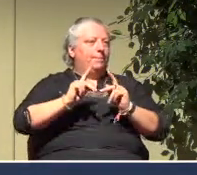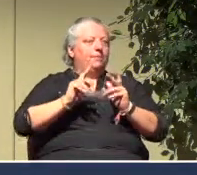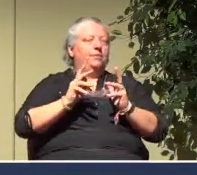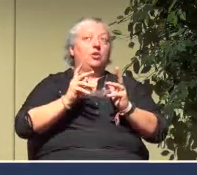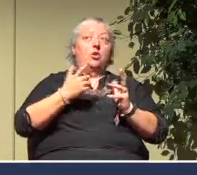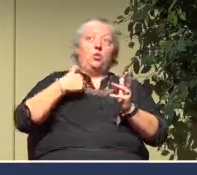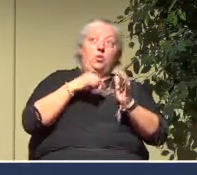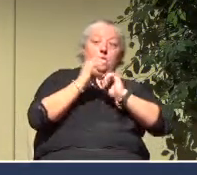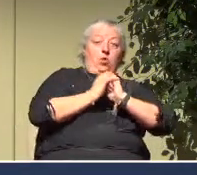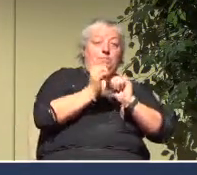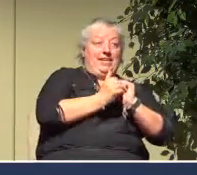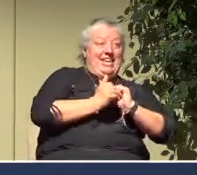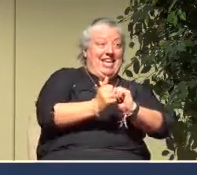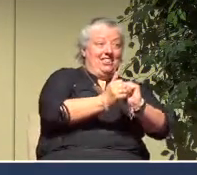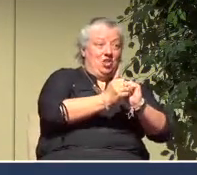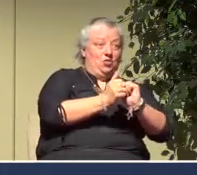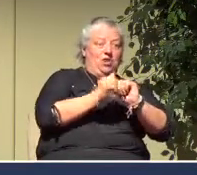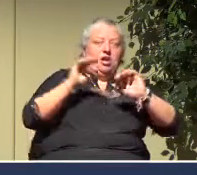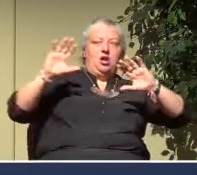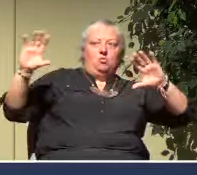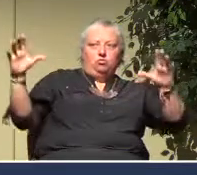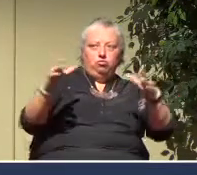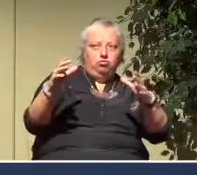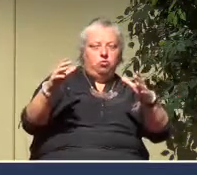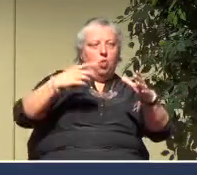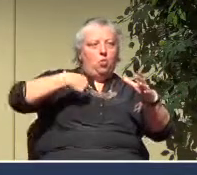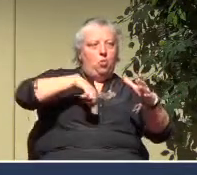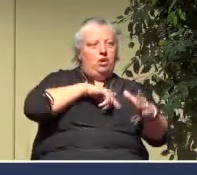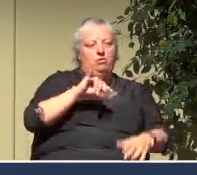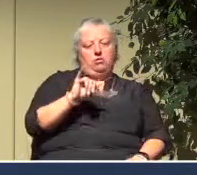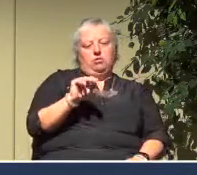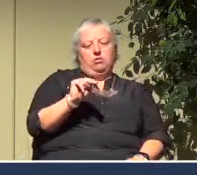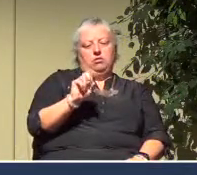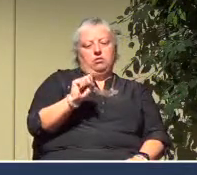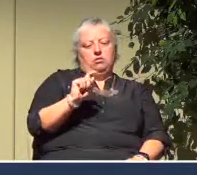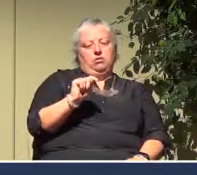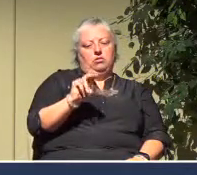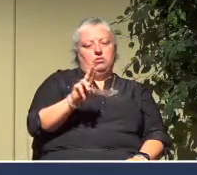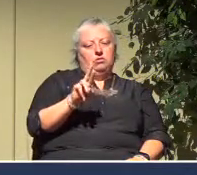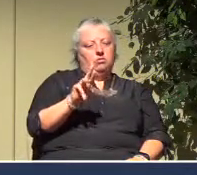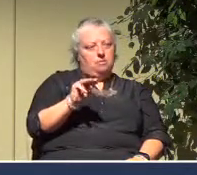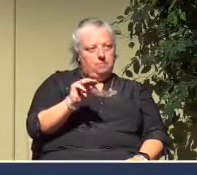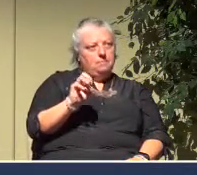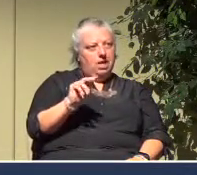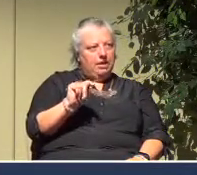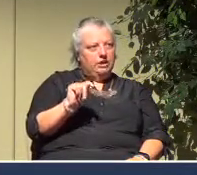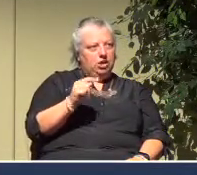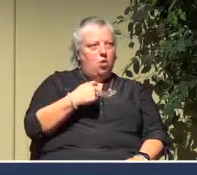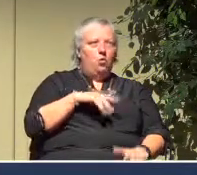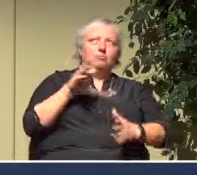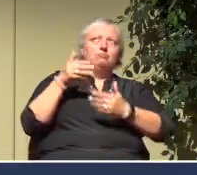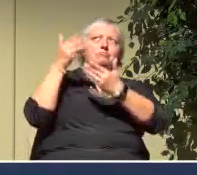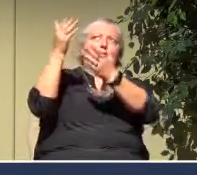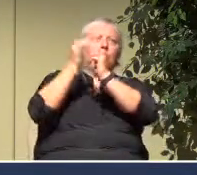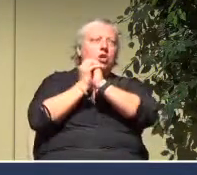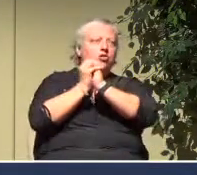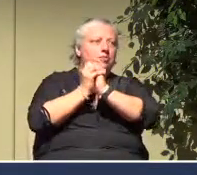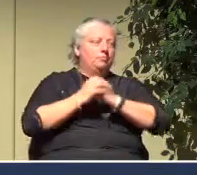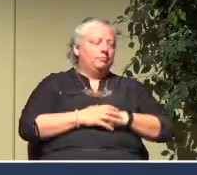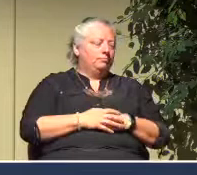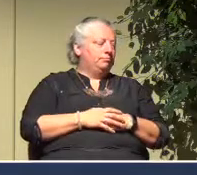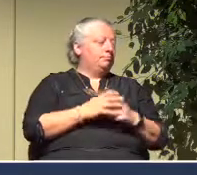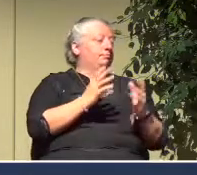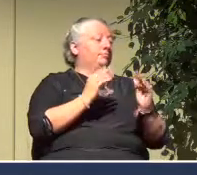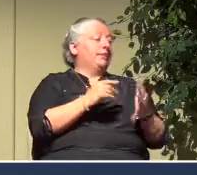we are collectively an instrument of worship. Discussion summary. A strong